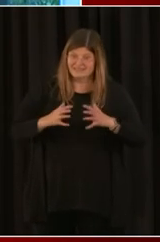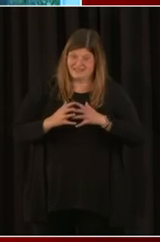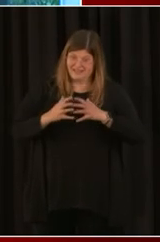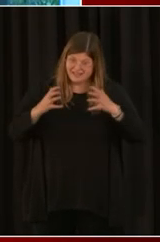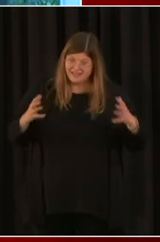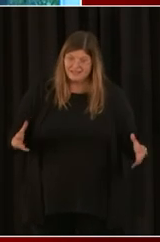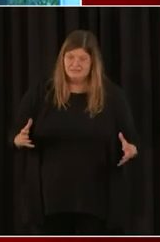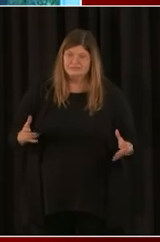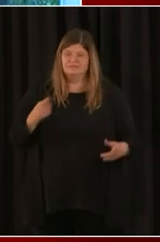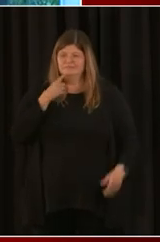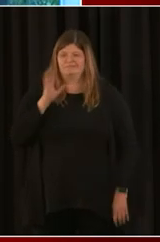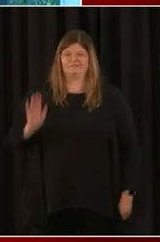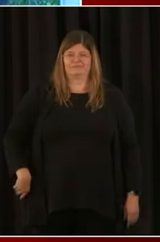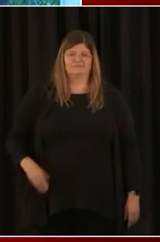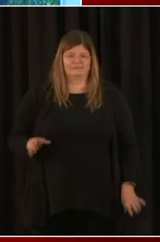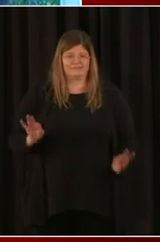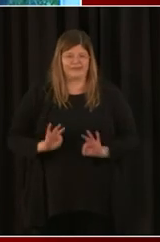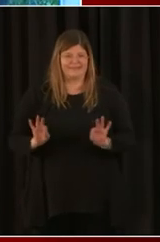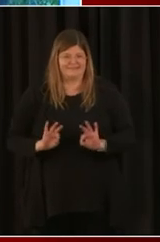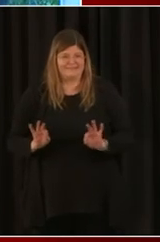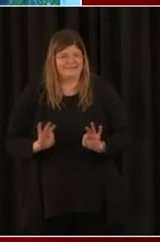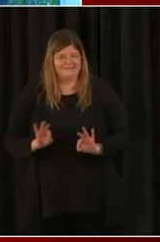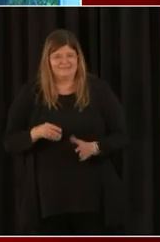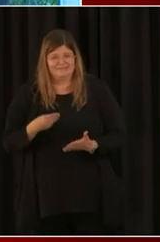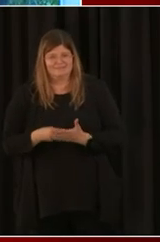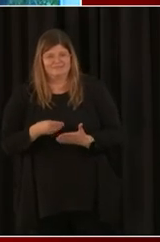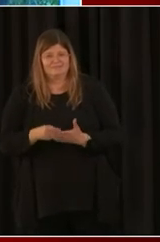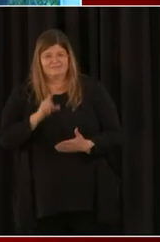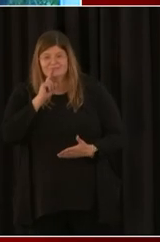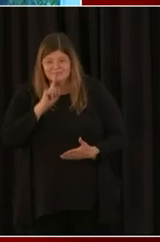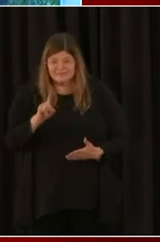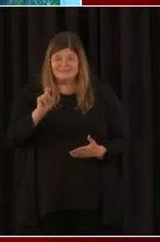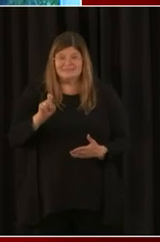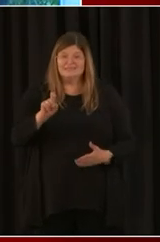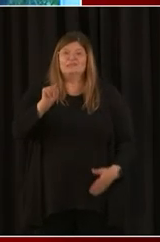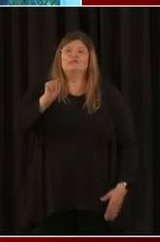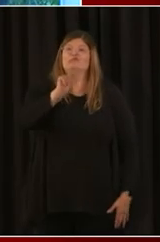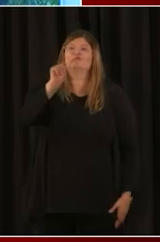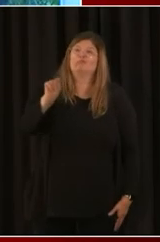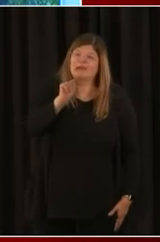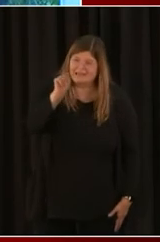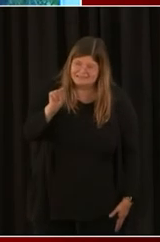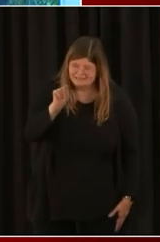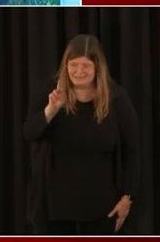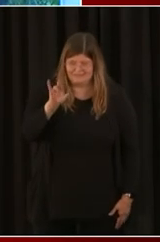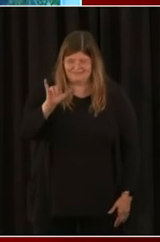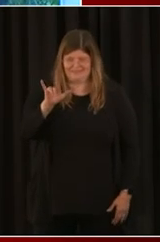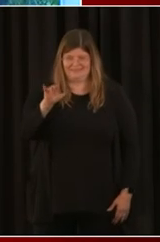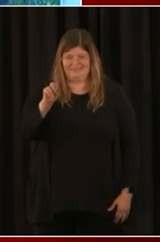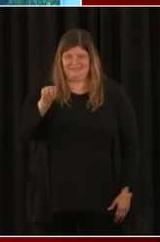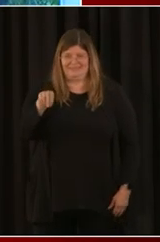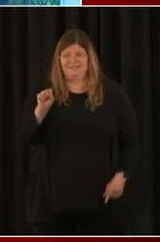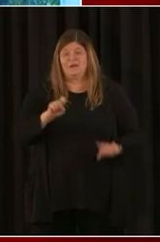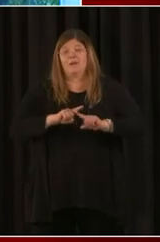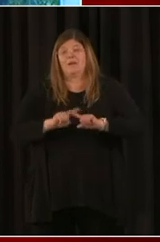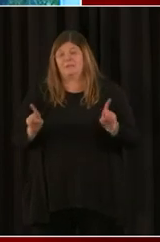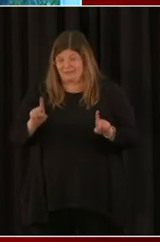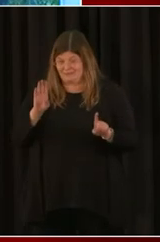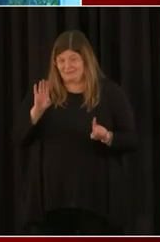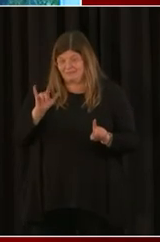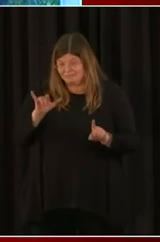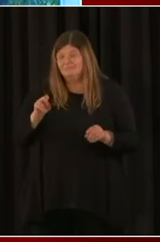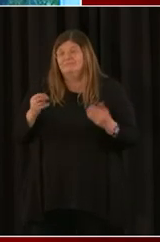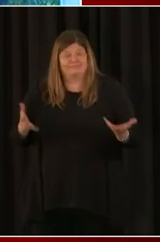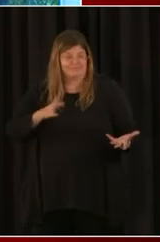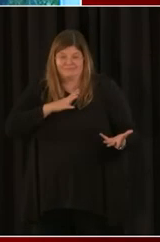But now when we're talking about, you know, trillions of dollars, you know, it's $284 billion. But my